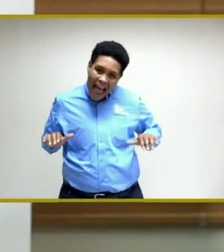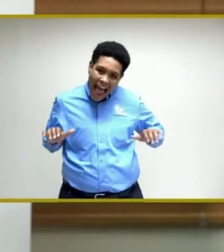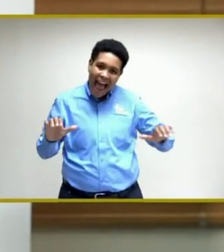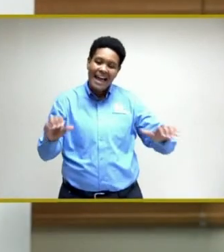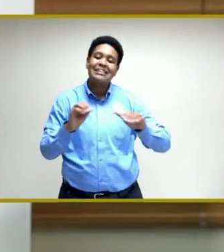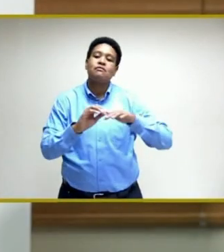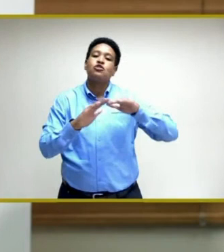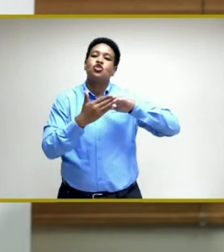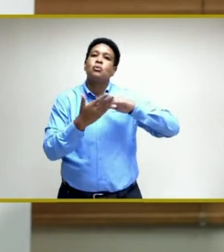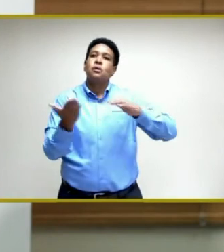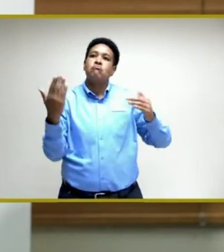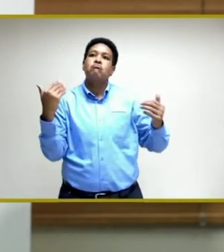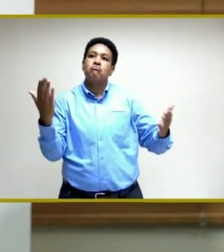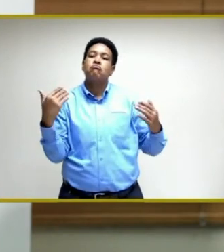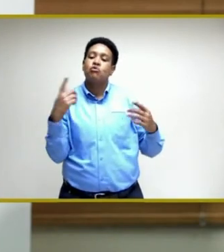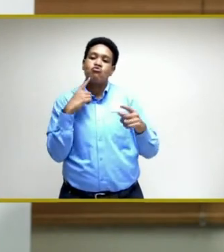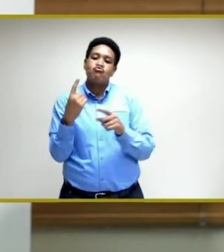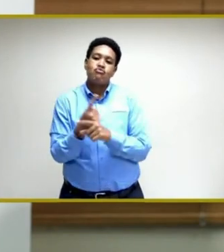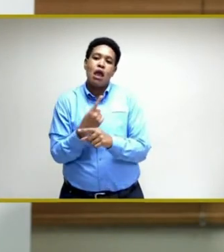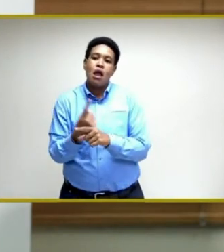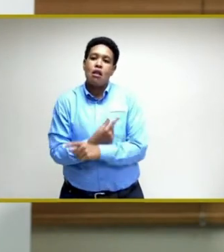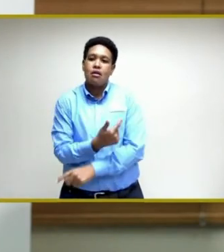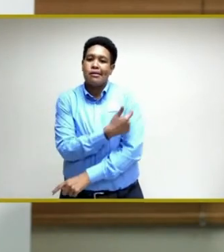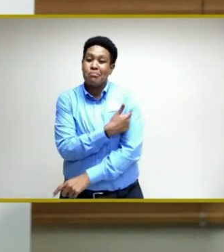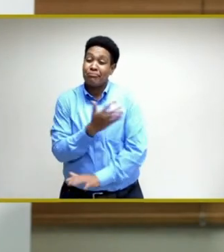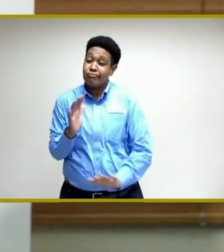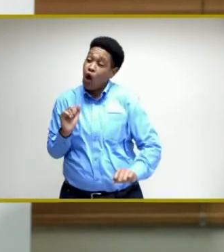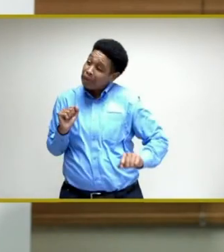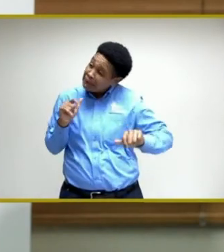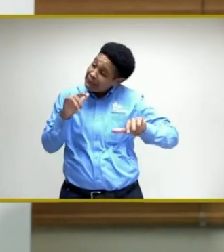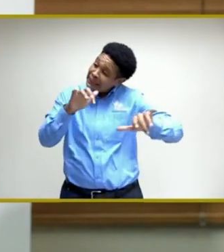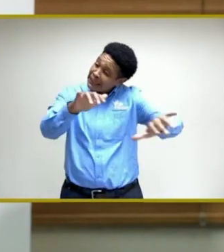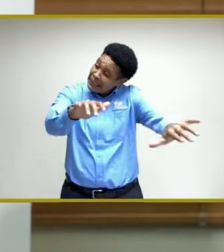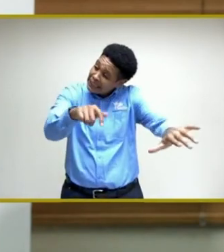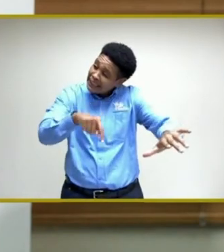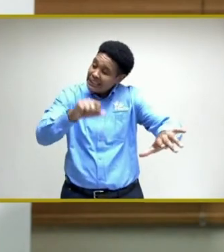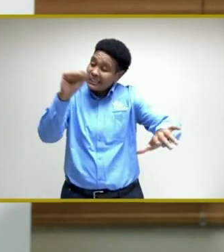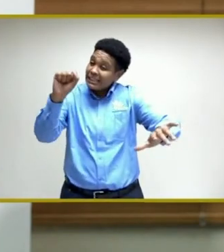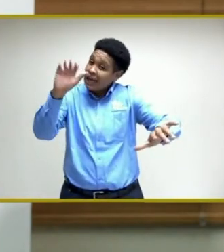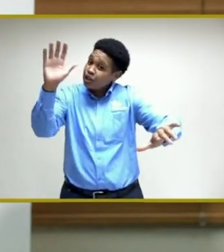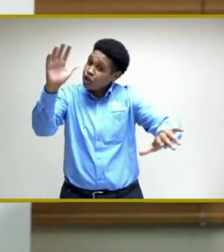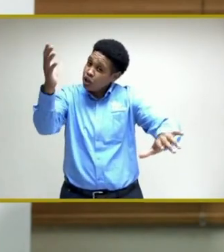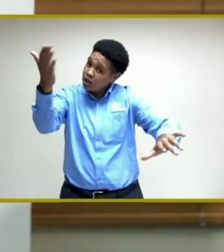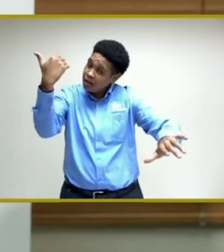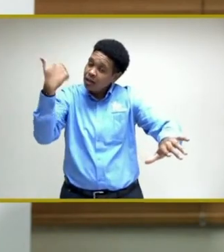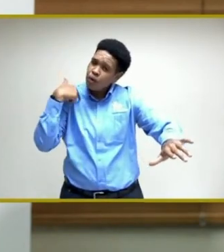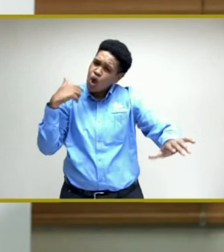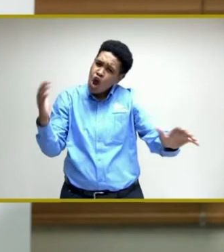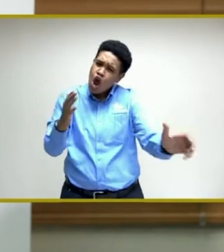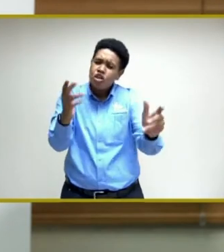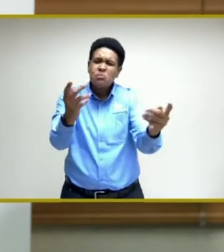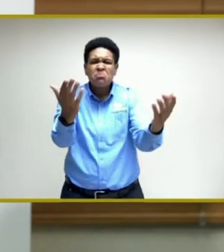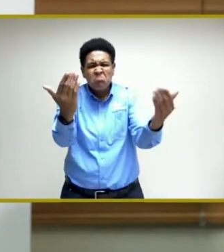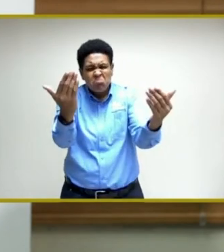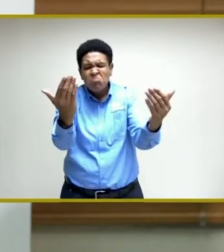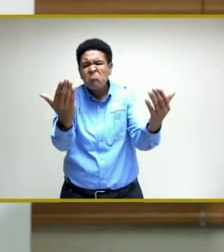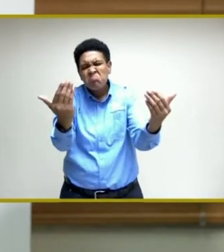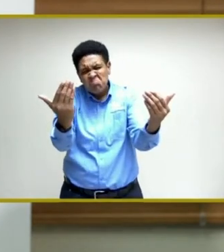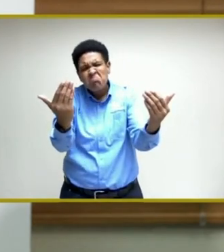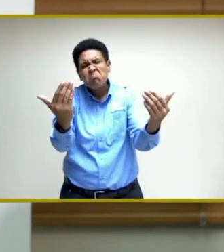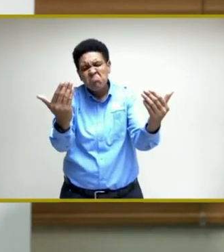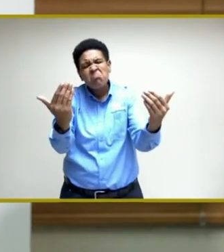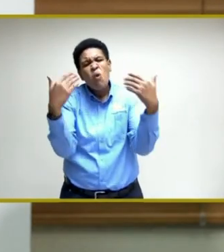country with our regular blitz operation this Saturday and Sunday. And we urge persons to go out and get vaccinated.